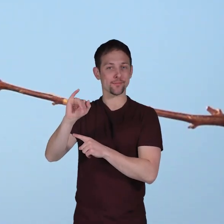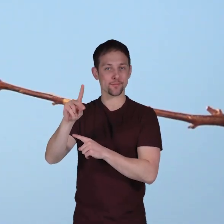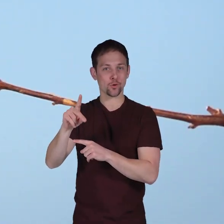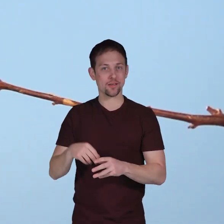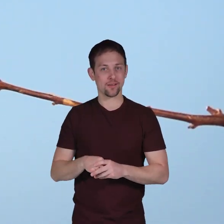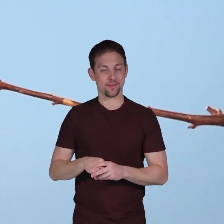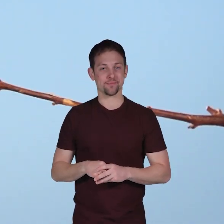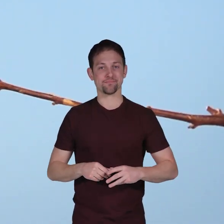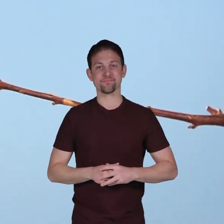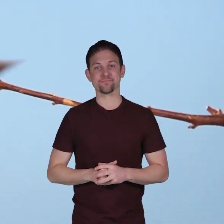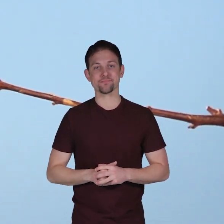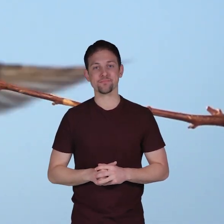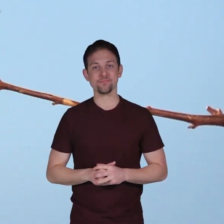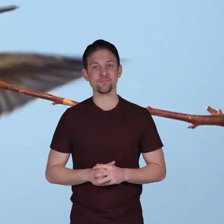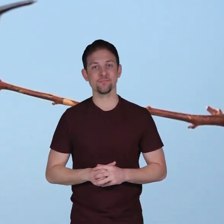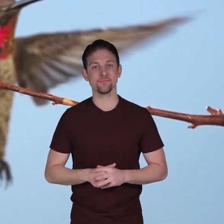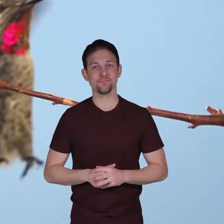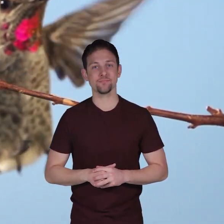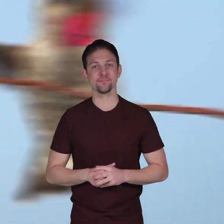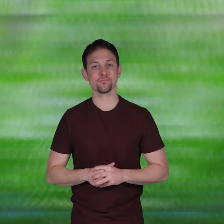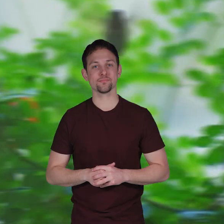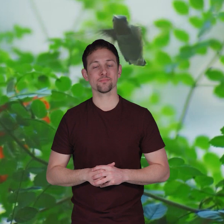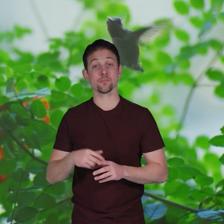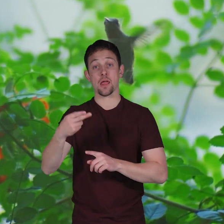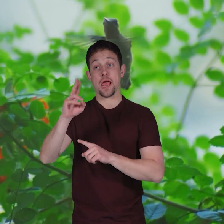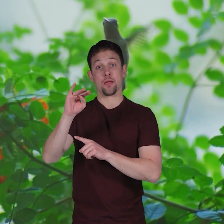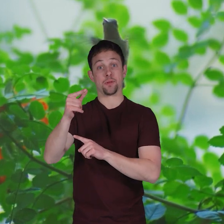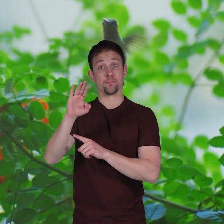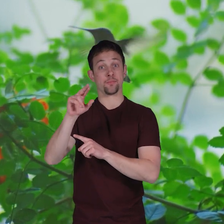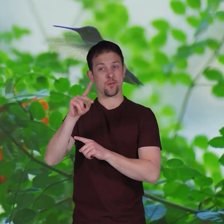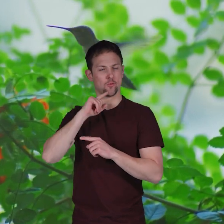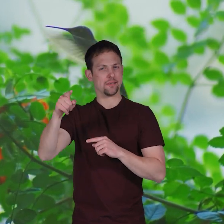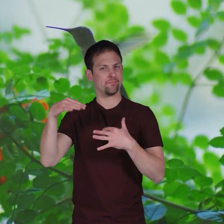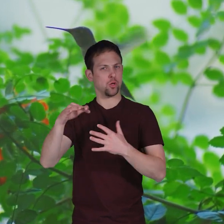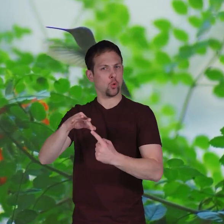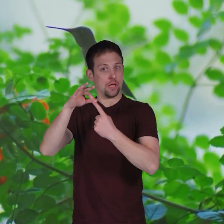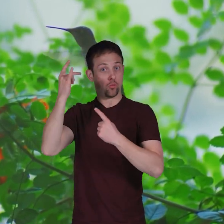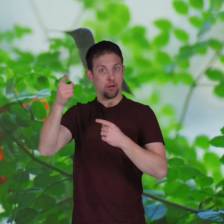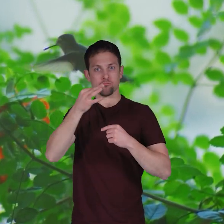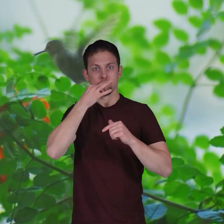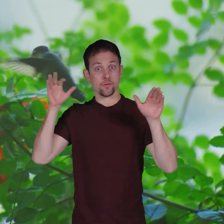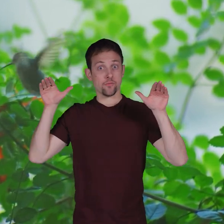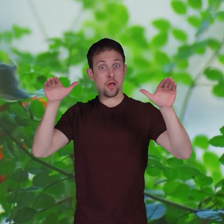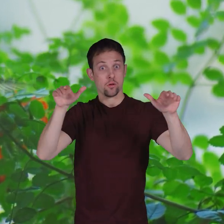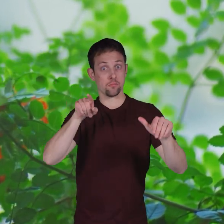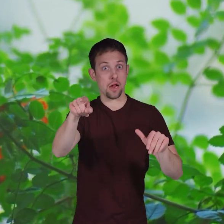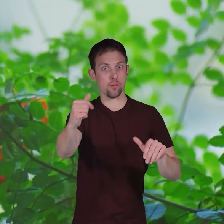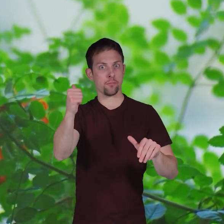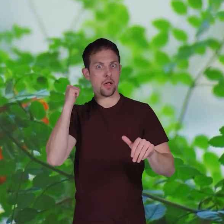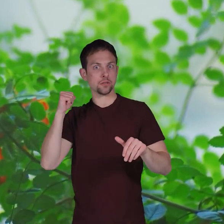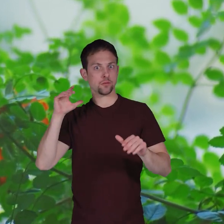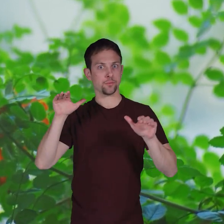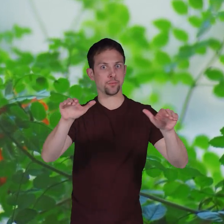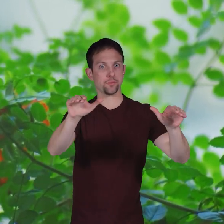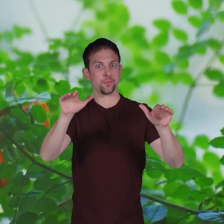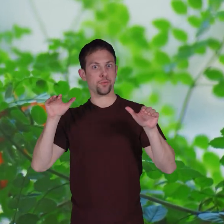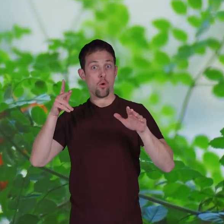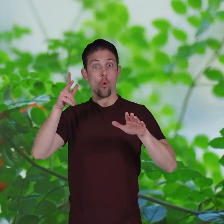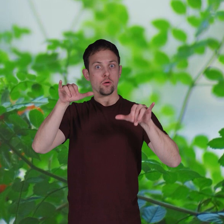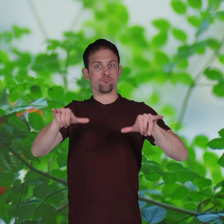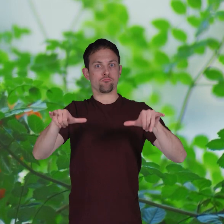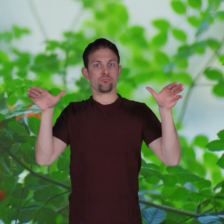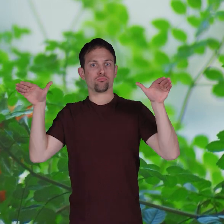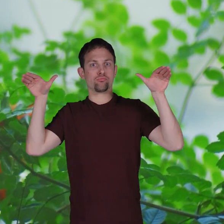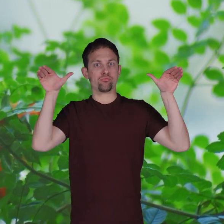it! This is where they get their name. Hummingbirds are unique because they can fly forward or backward or just